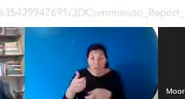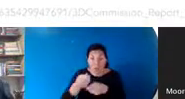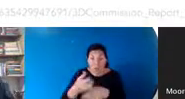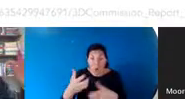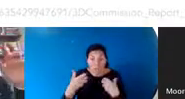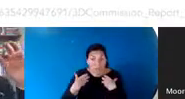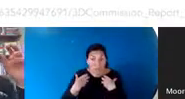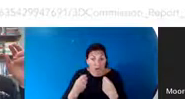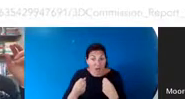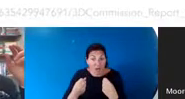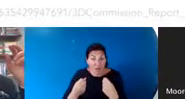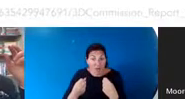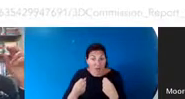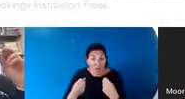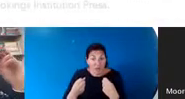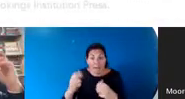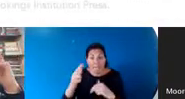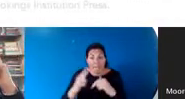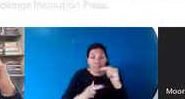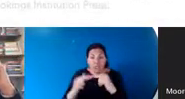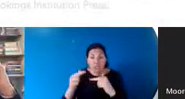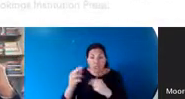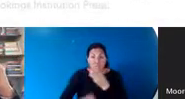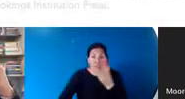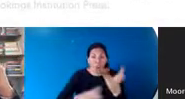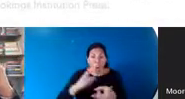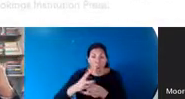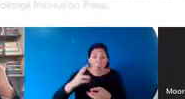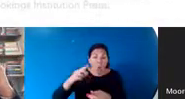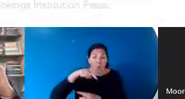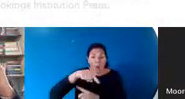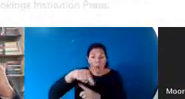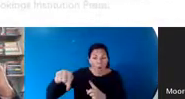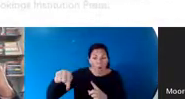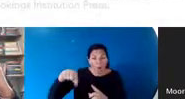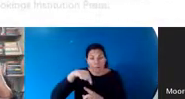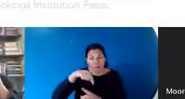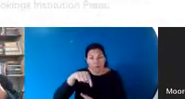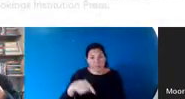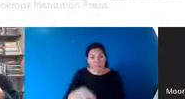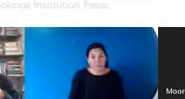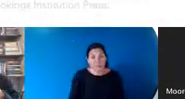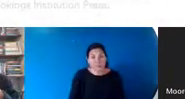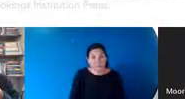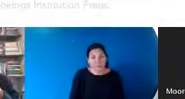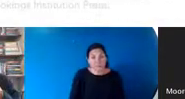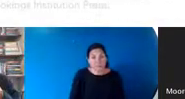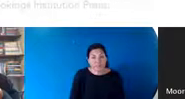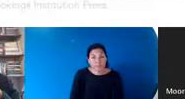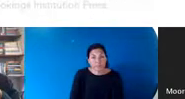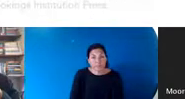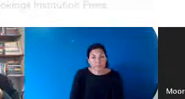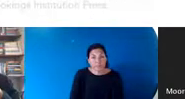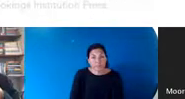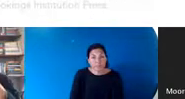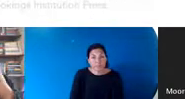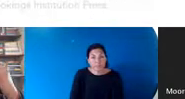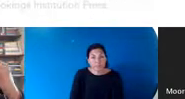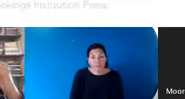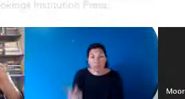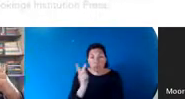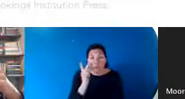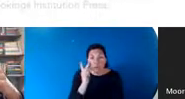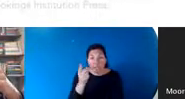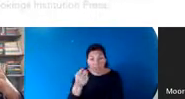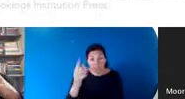the building a world around us. This is from a Surgeon General's report from a Surgeon General's report during President Trump's era. And what you see is in